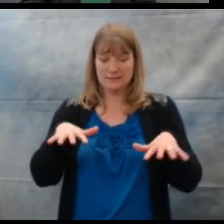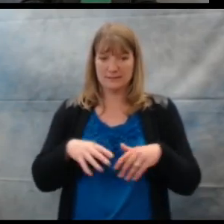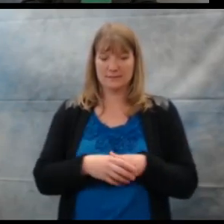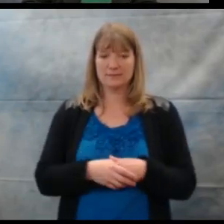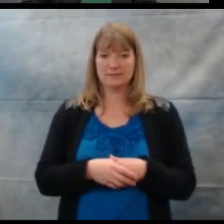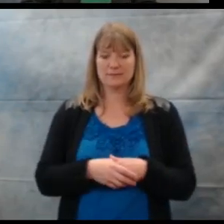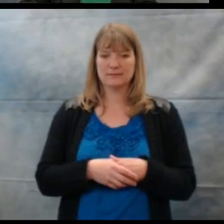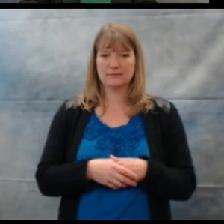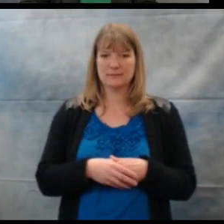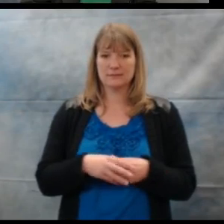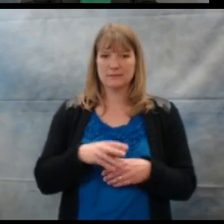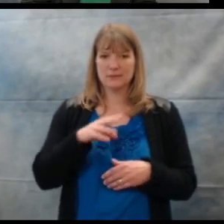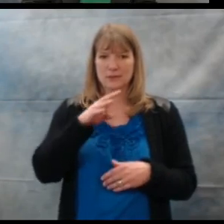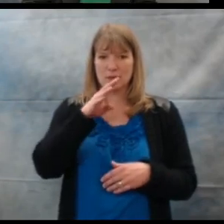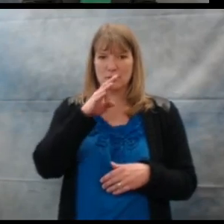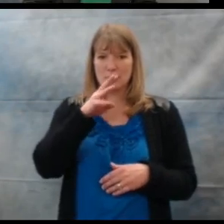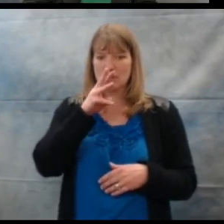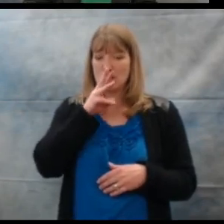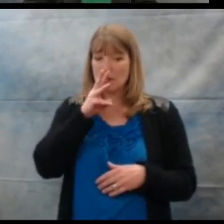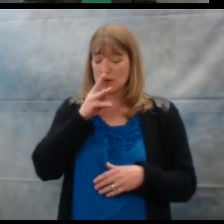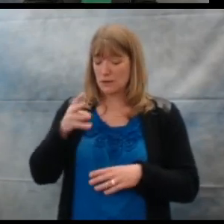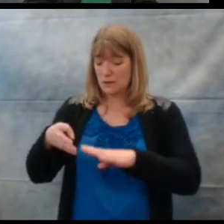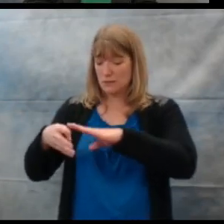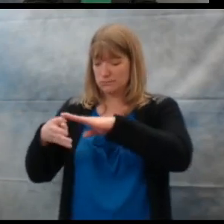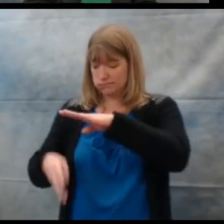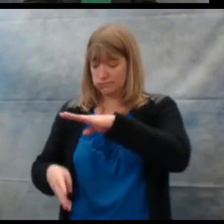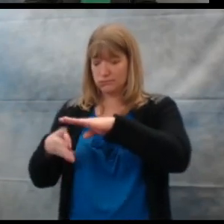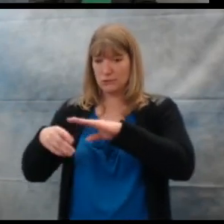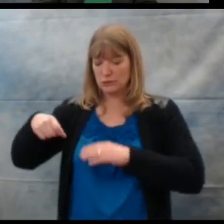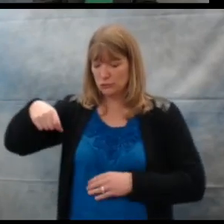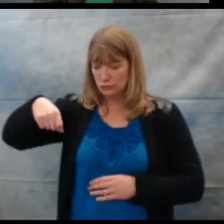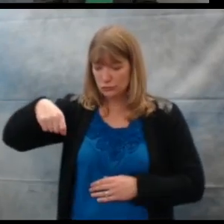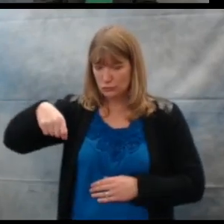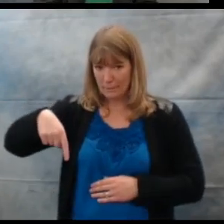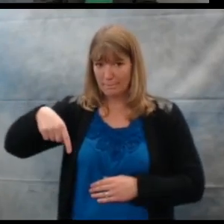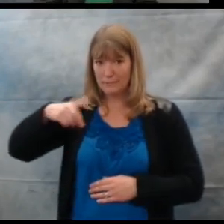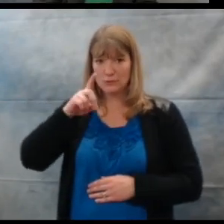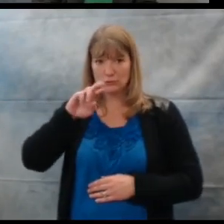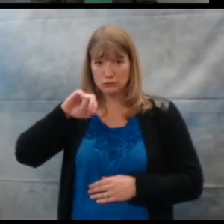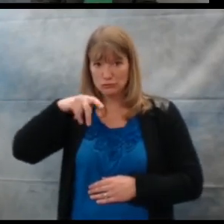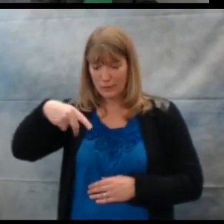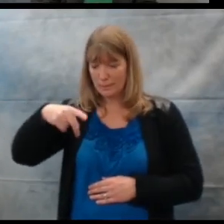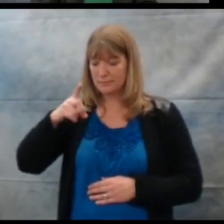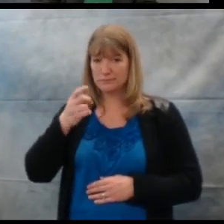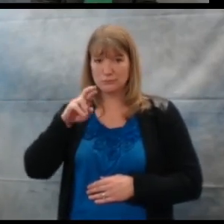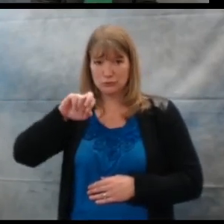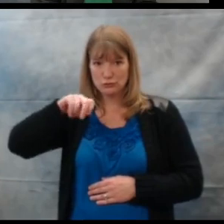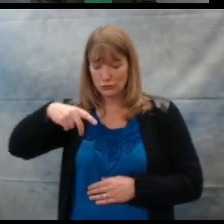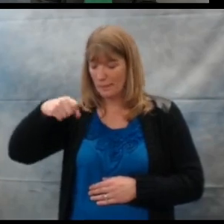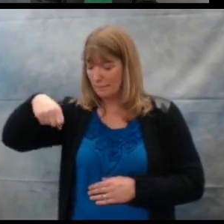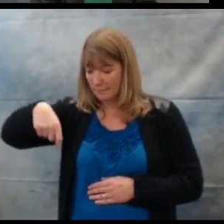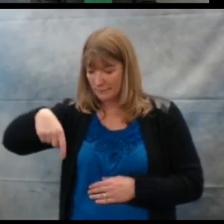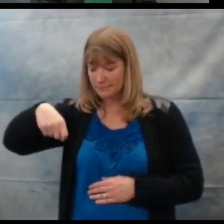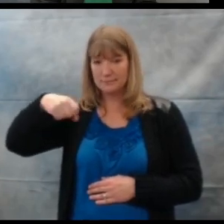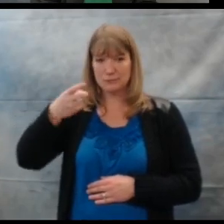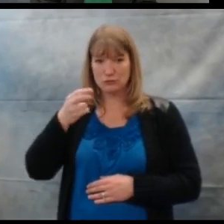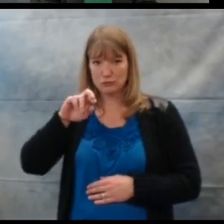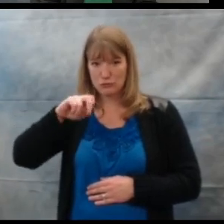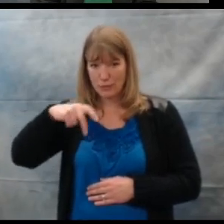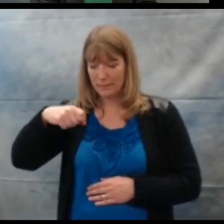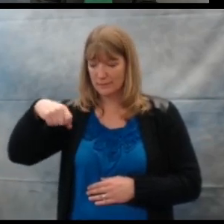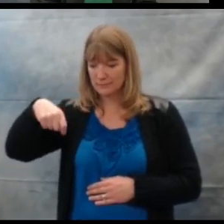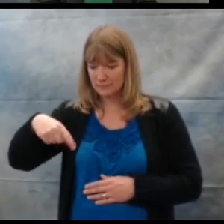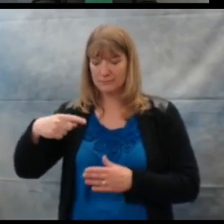and the water is coming out of the shower. Drip. Drip. Drip.